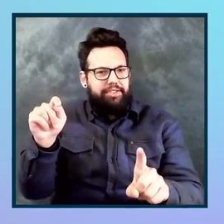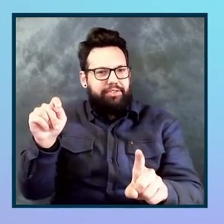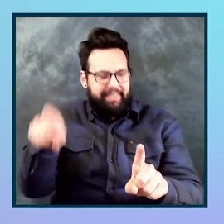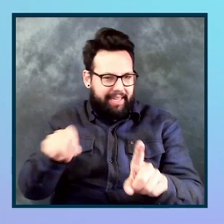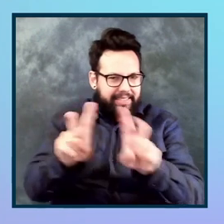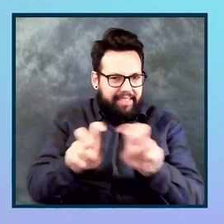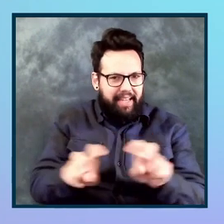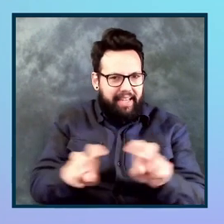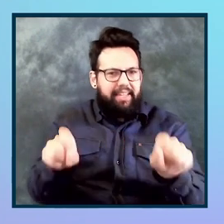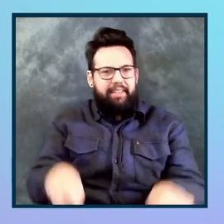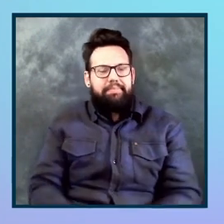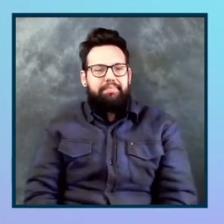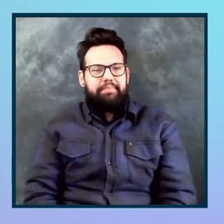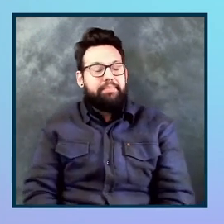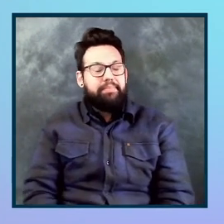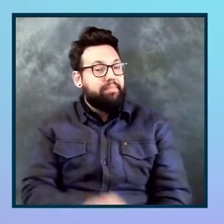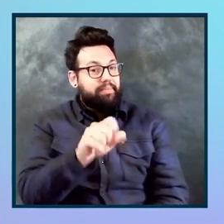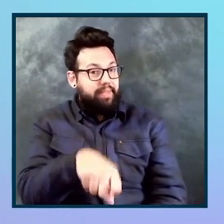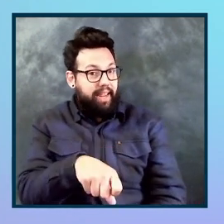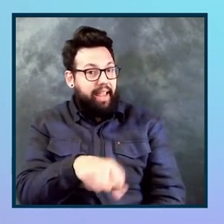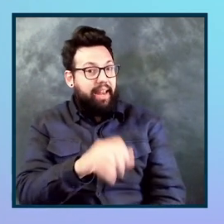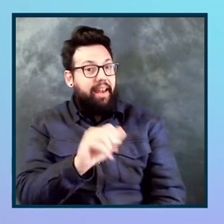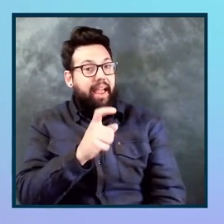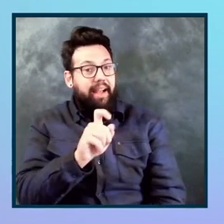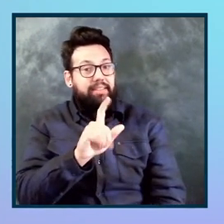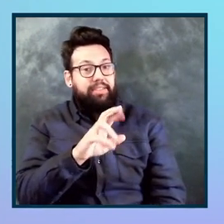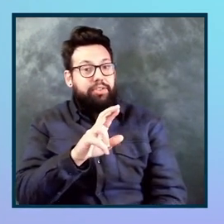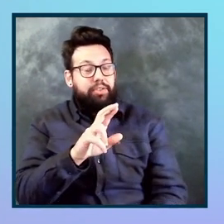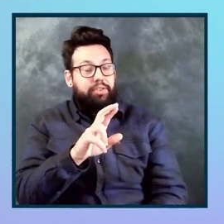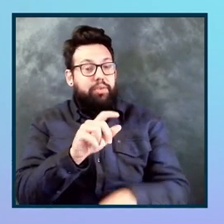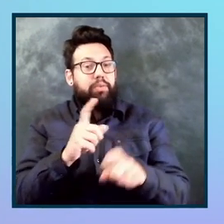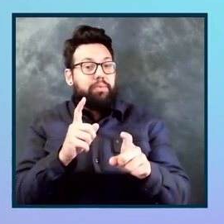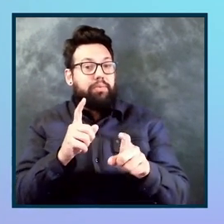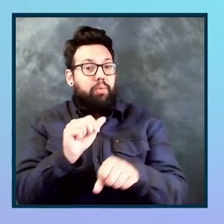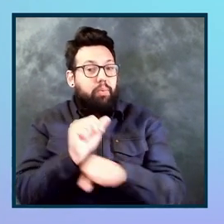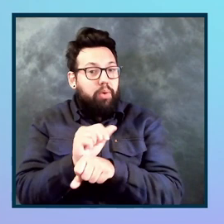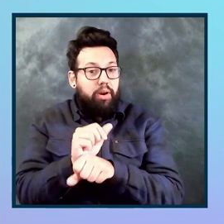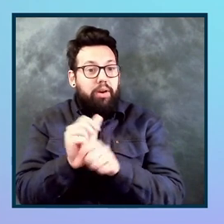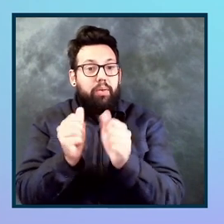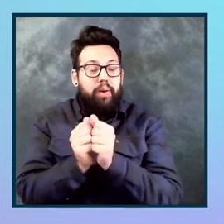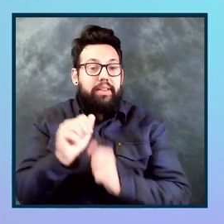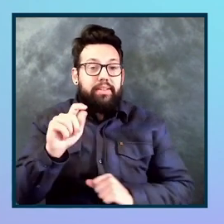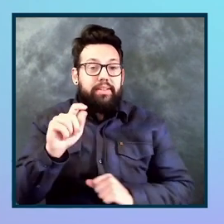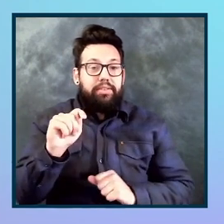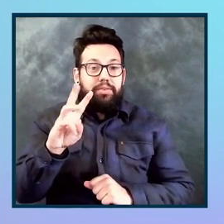Great. Uh, can the Axe linter work against Twig or other templating frameworks?